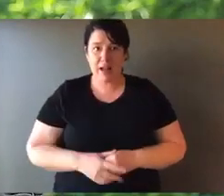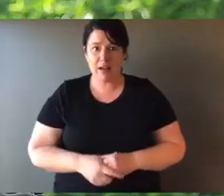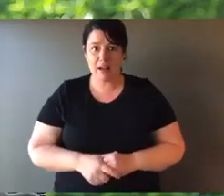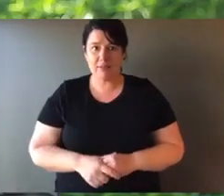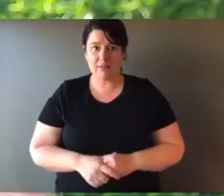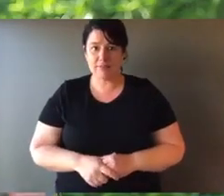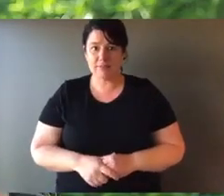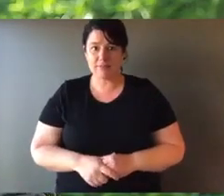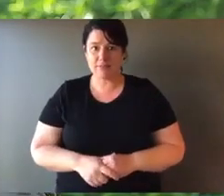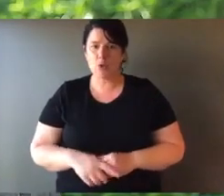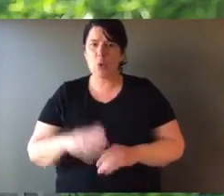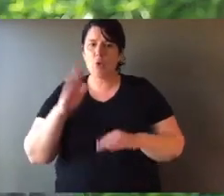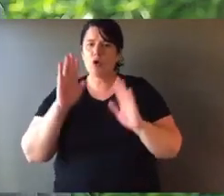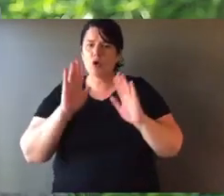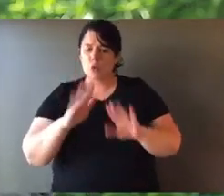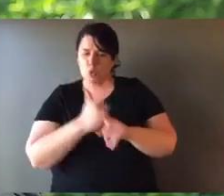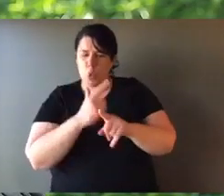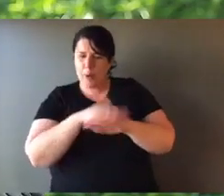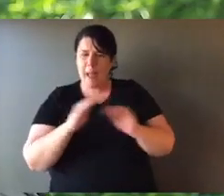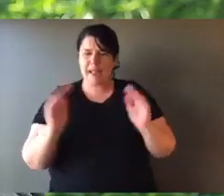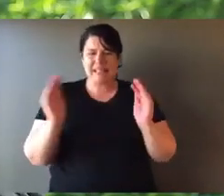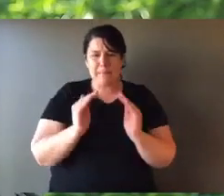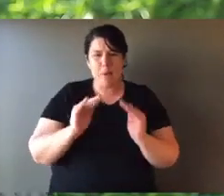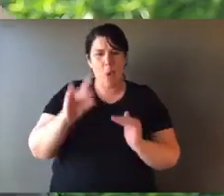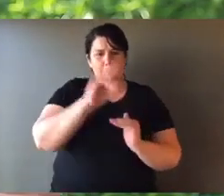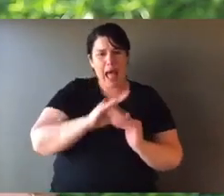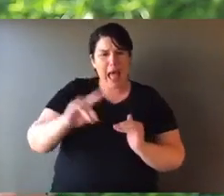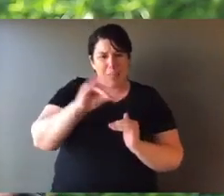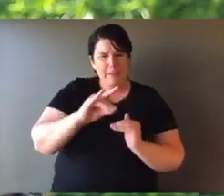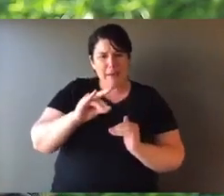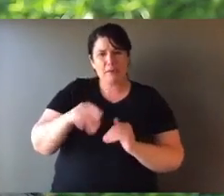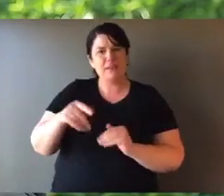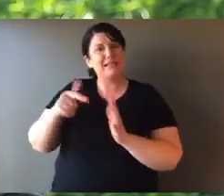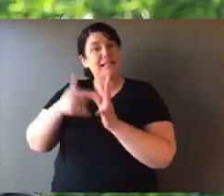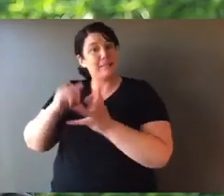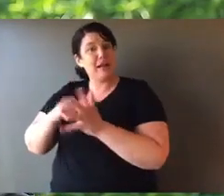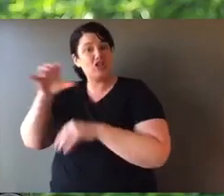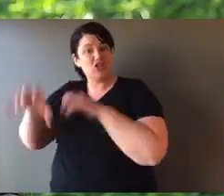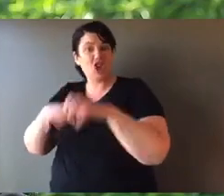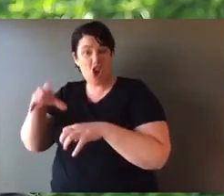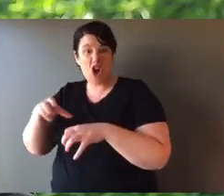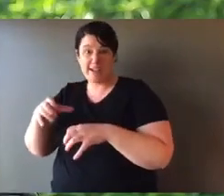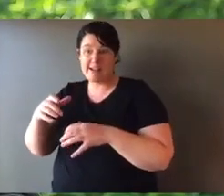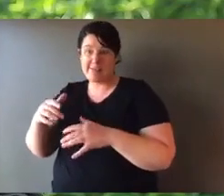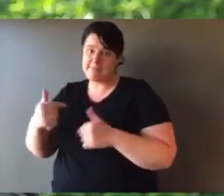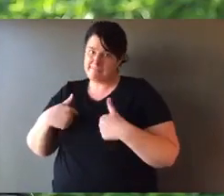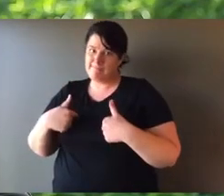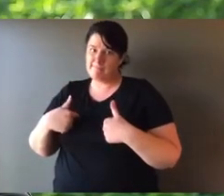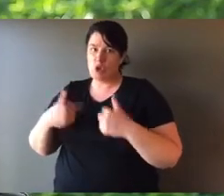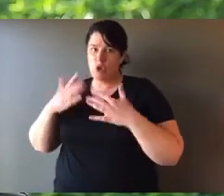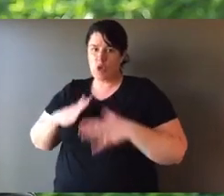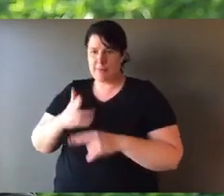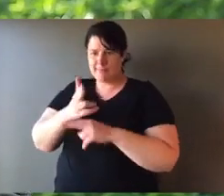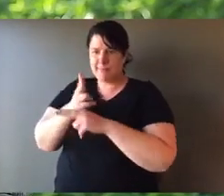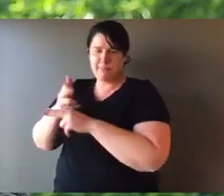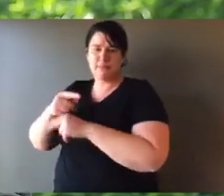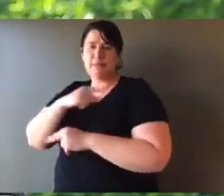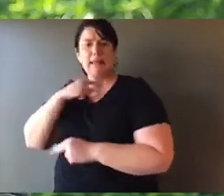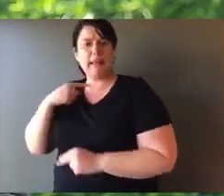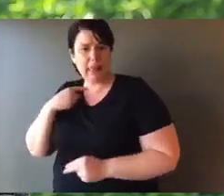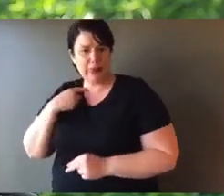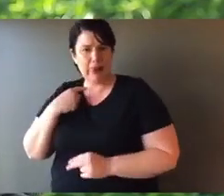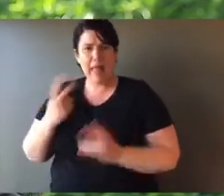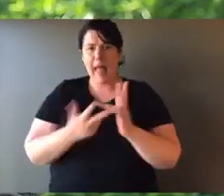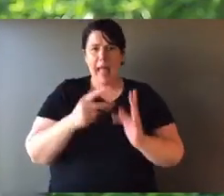and cat. And so, let's talk a minute about the critical weight range mammals. And that's everything except the thylacine or tassie tiger, which